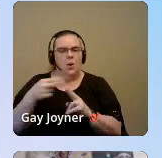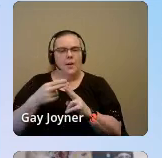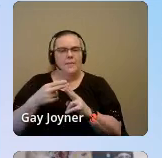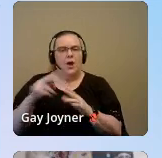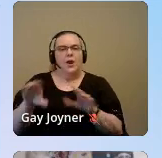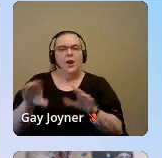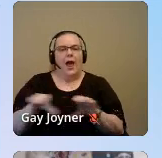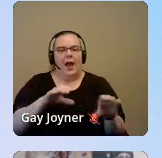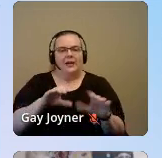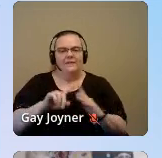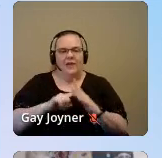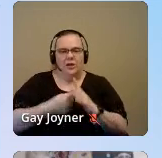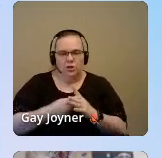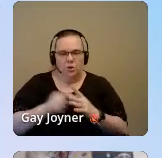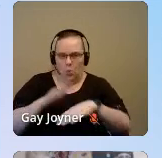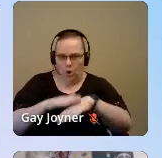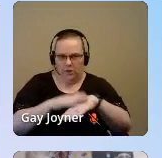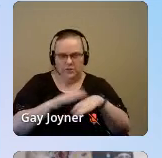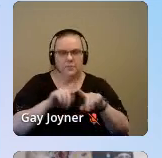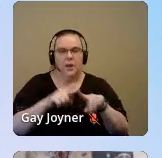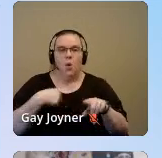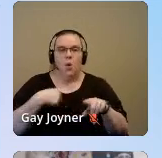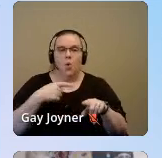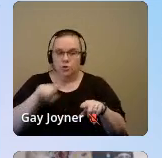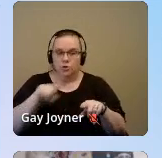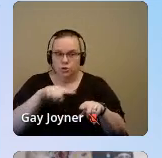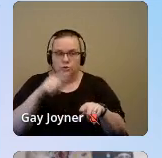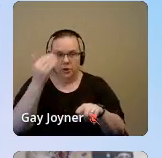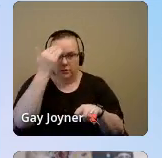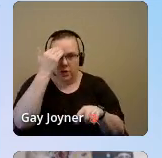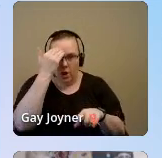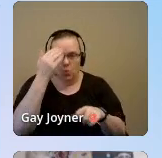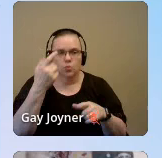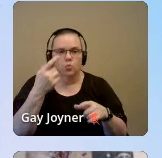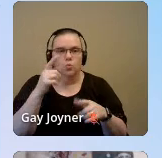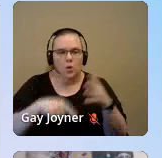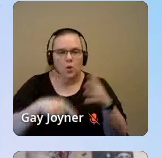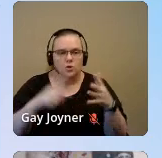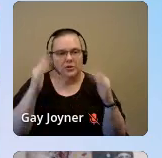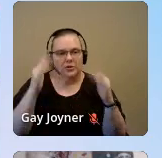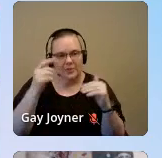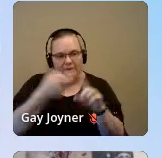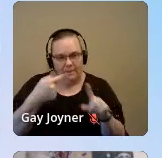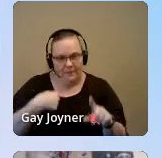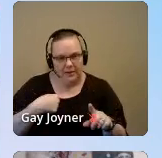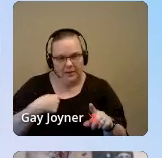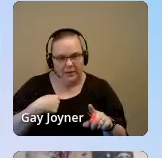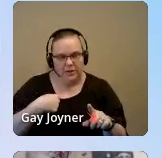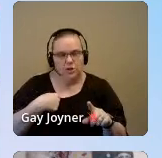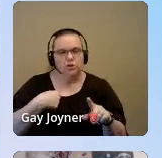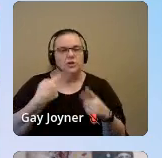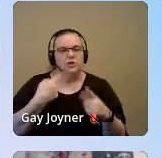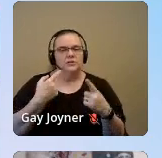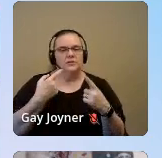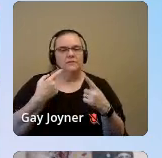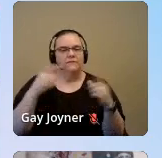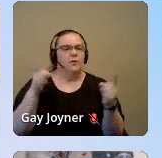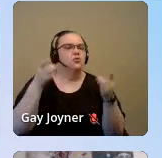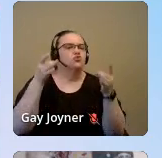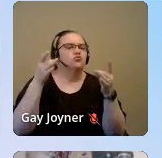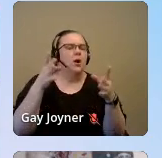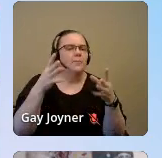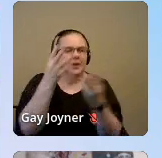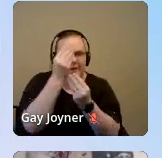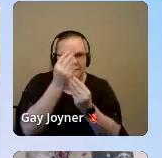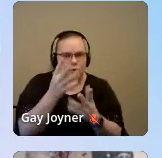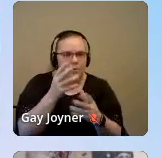But I want you to know what to expect from me as we're creating, just as a tenant of trauma-informed care. So